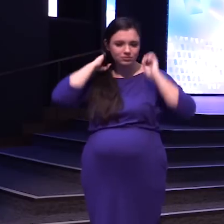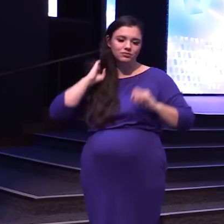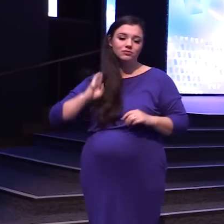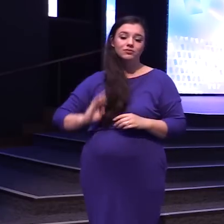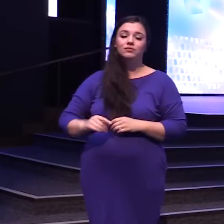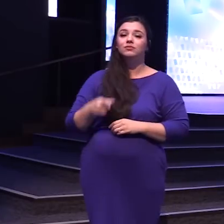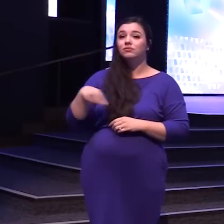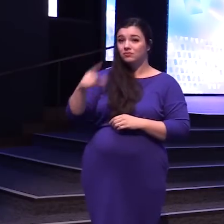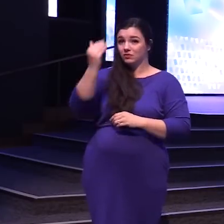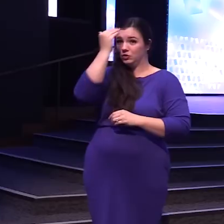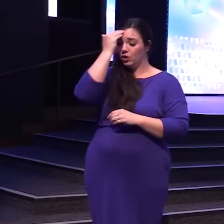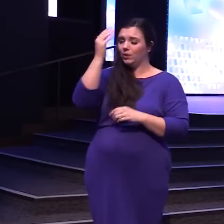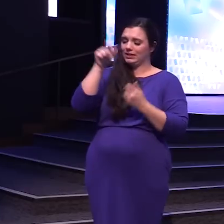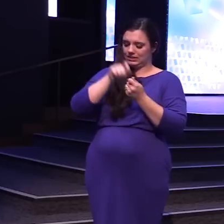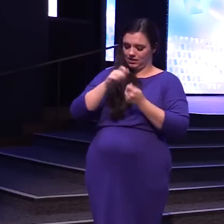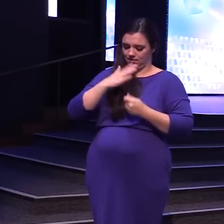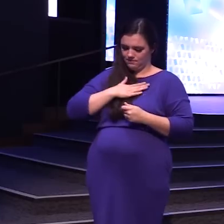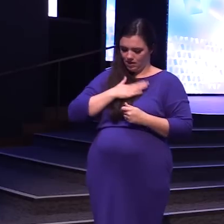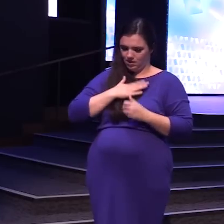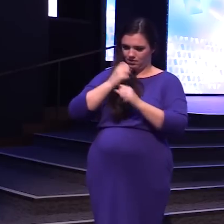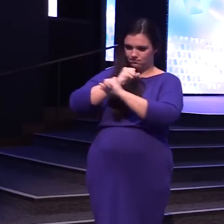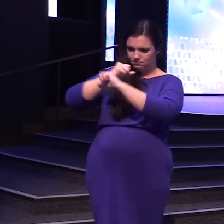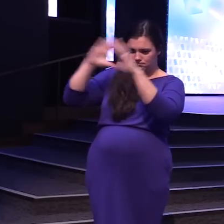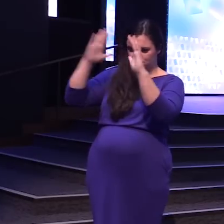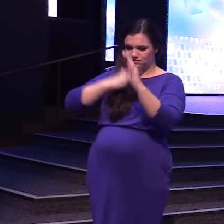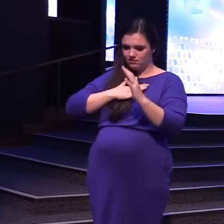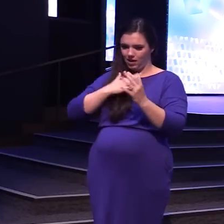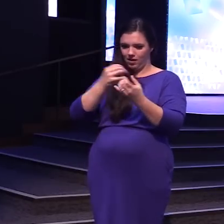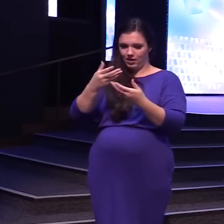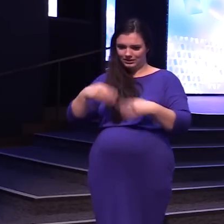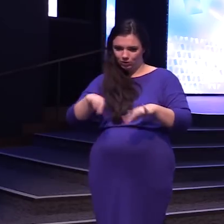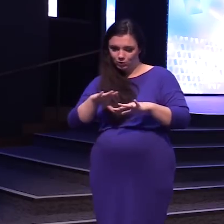territory is Is just as important today As it was back then